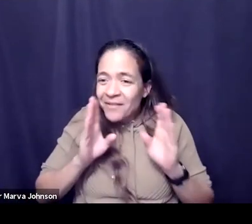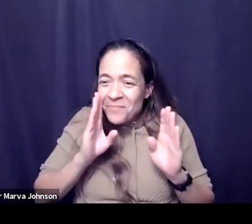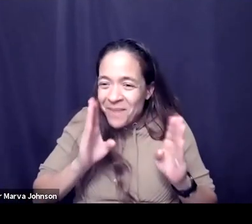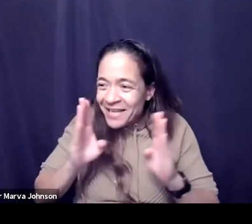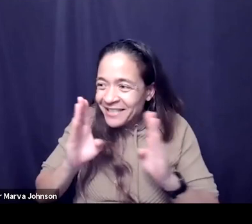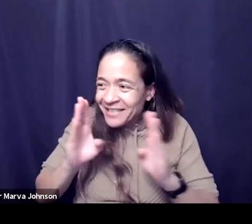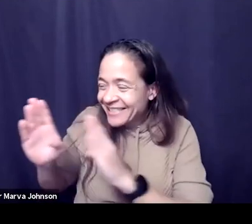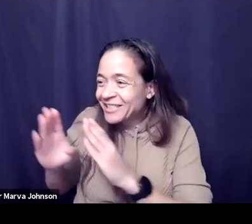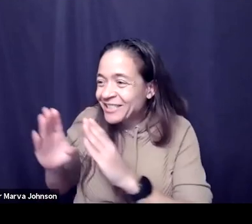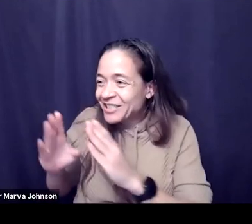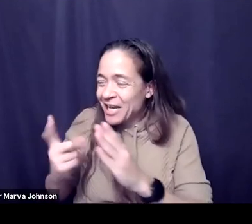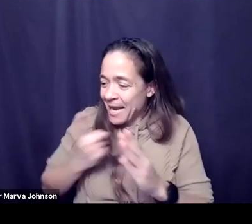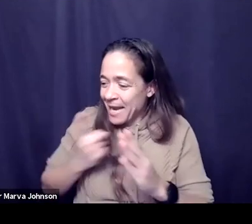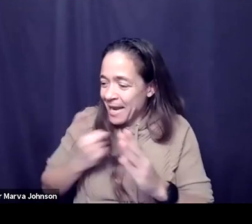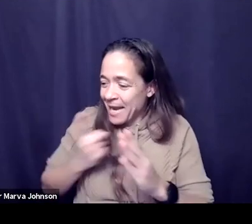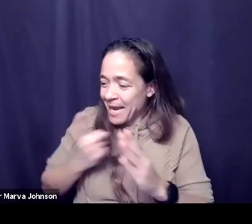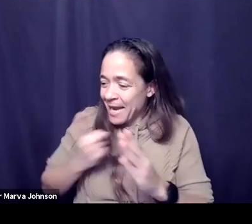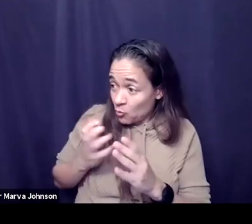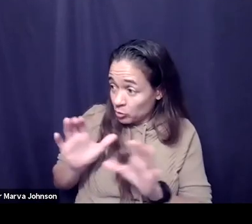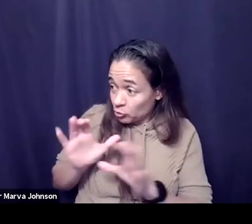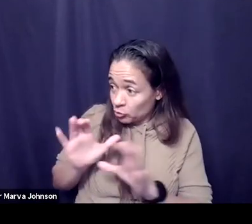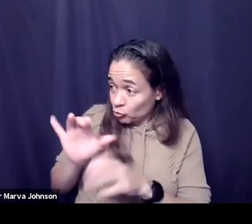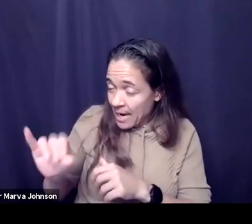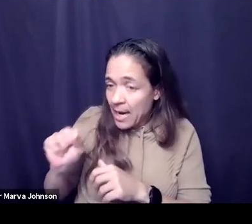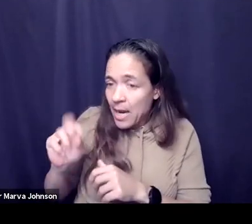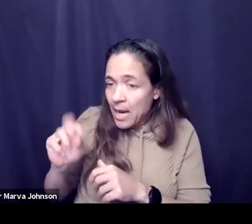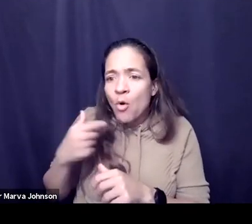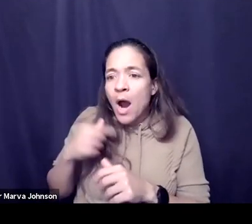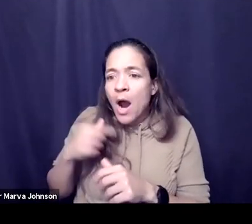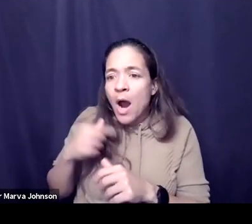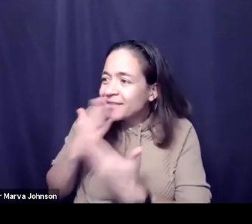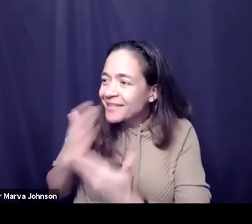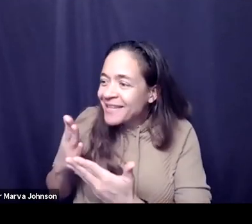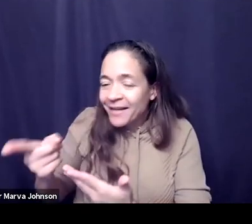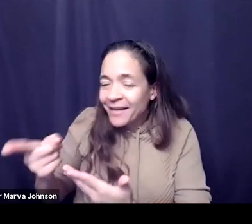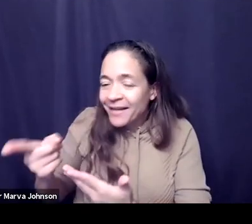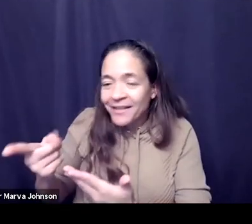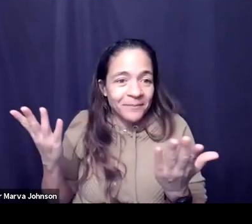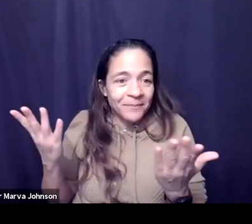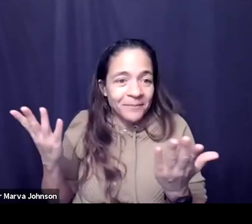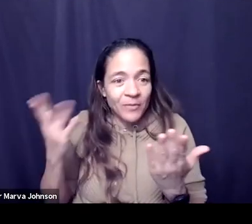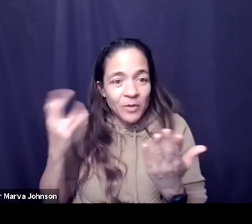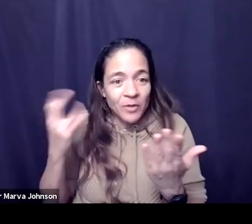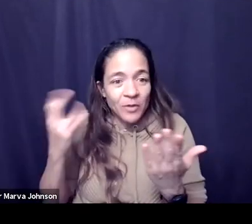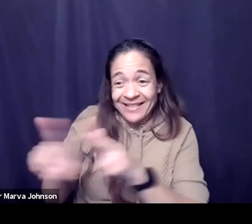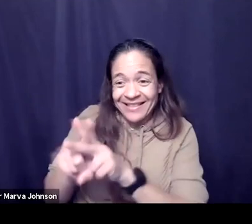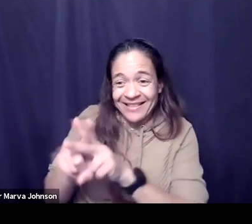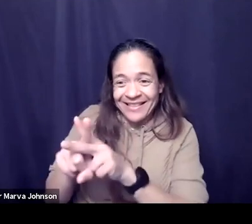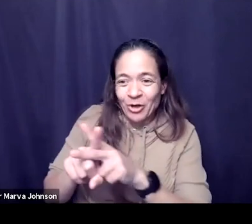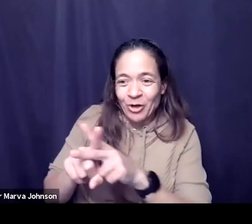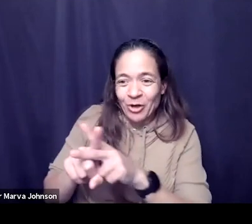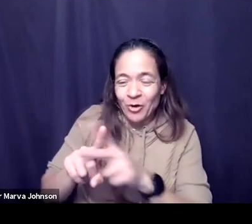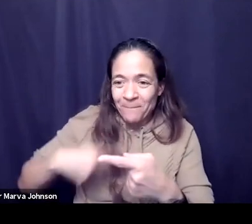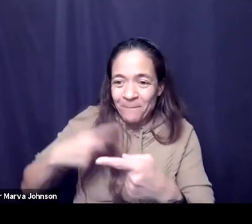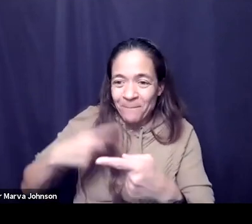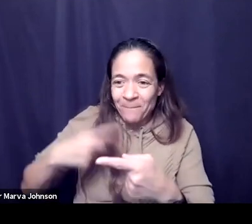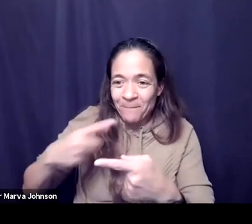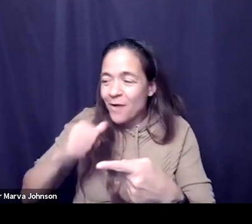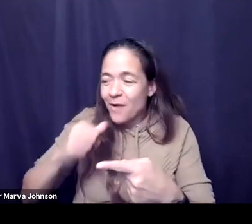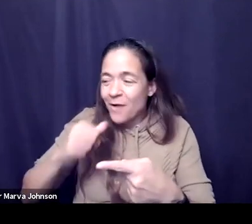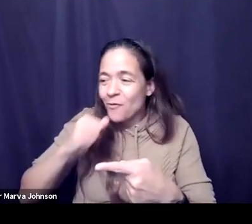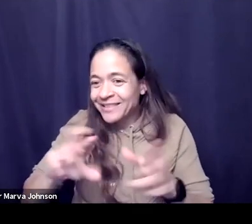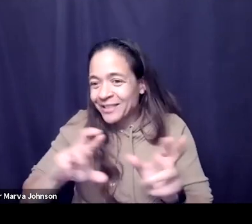and ask yourself you know is that something i want to do or is that just someone that i need to thank right now because they've shown up in a time that i wasn't ready to show up